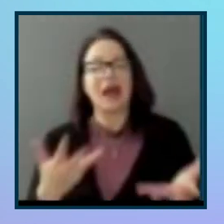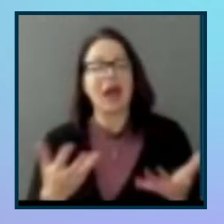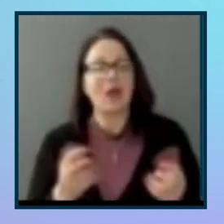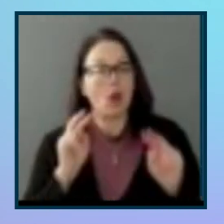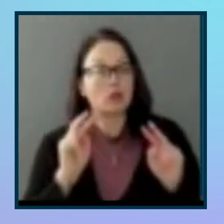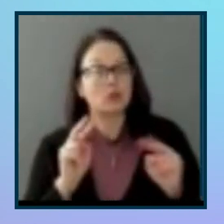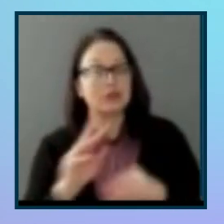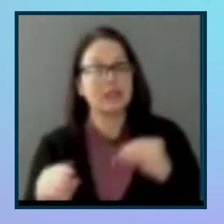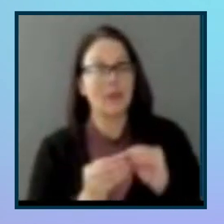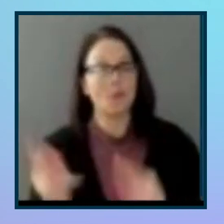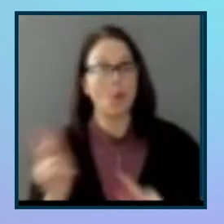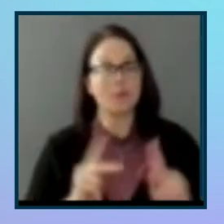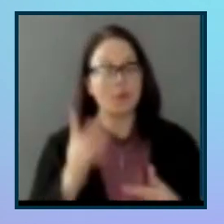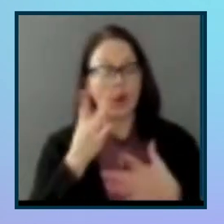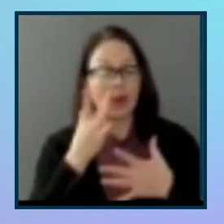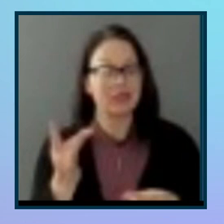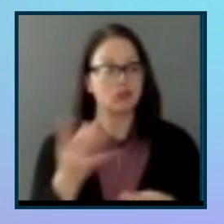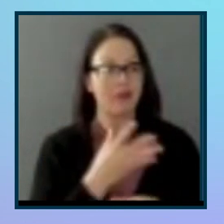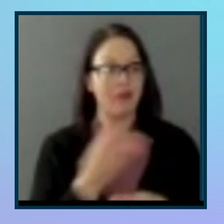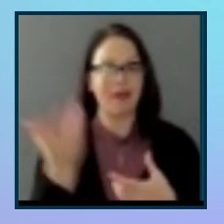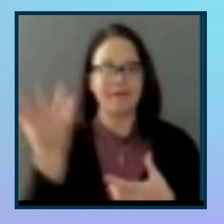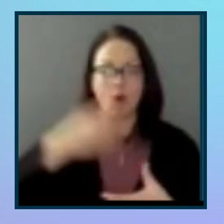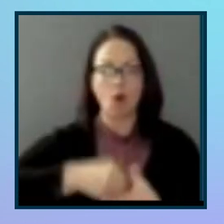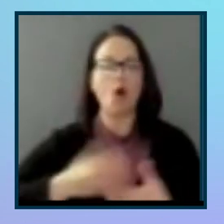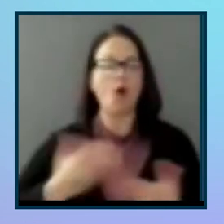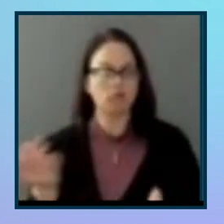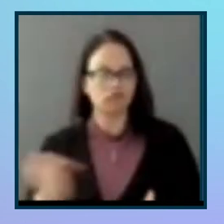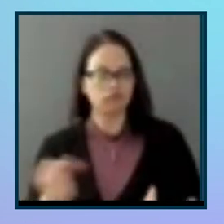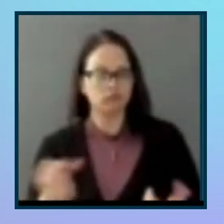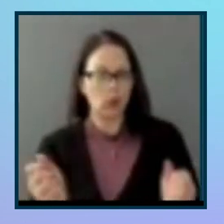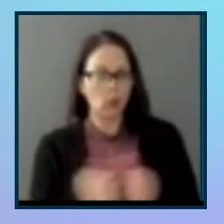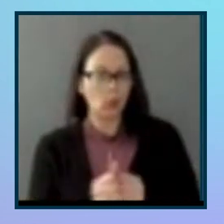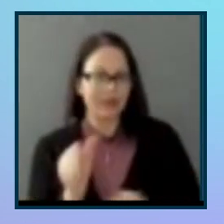people, like interested and involved with science.